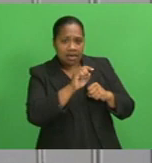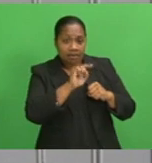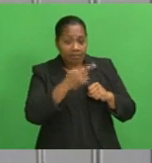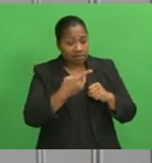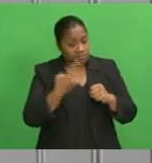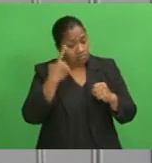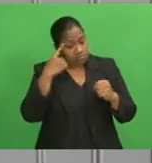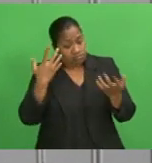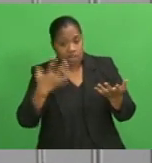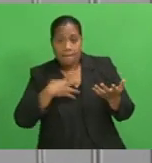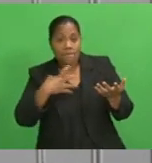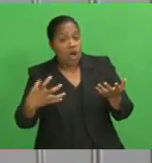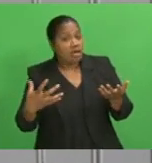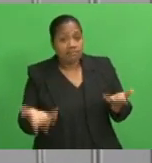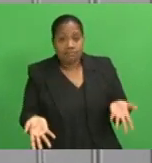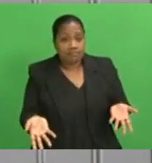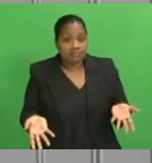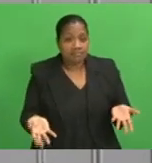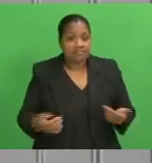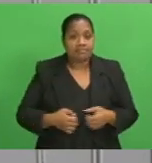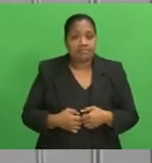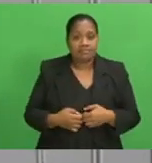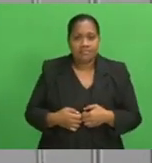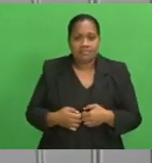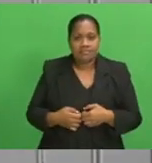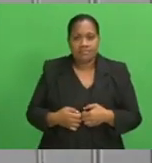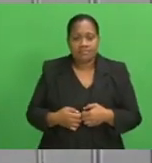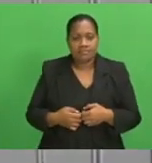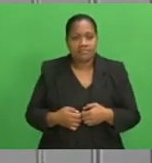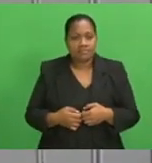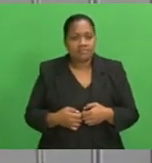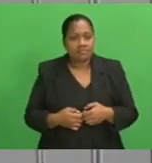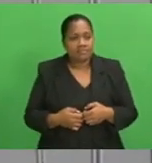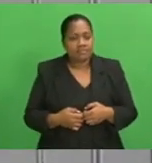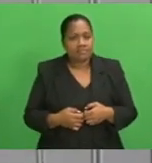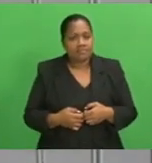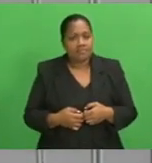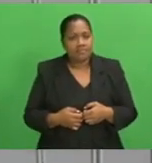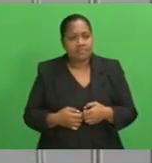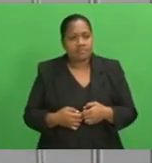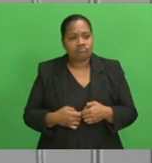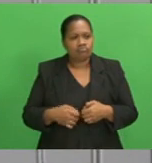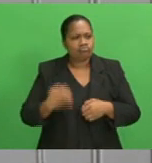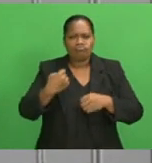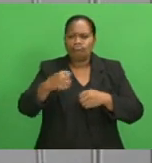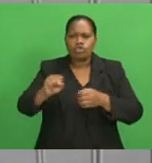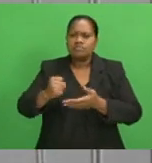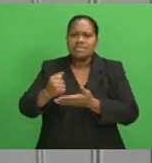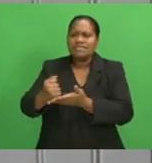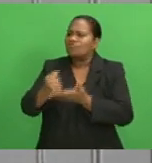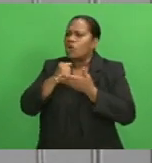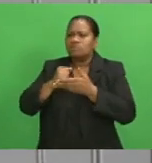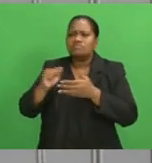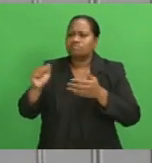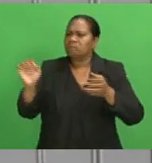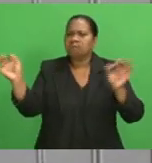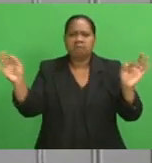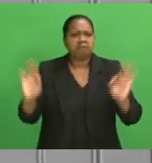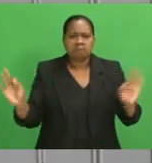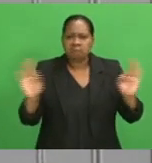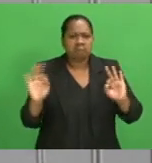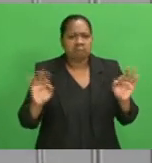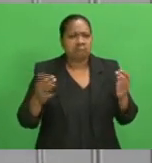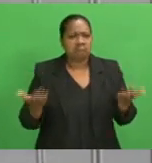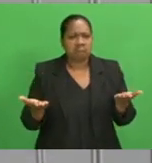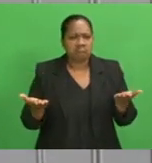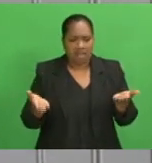And if there's no support coming from anywhere, in this case it's coming